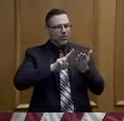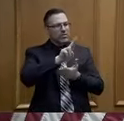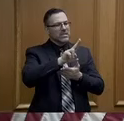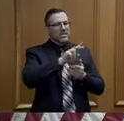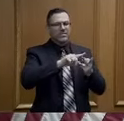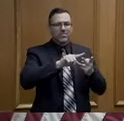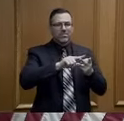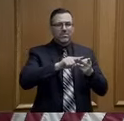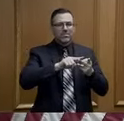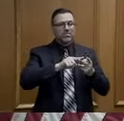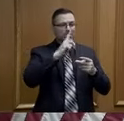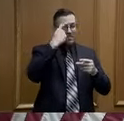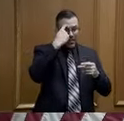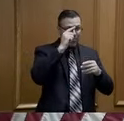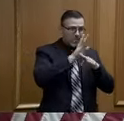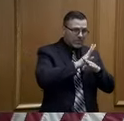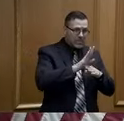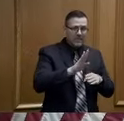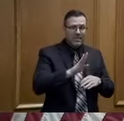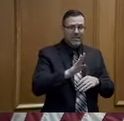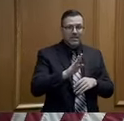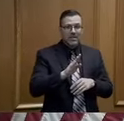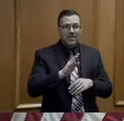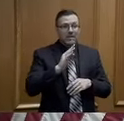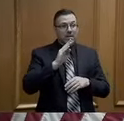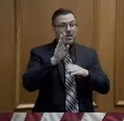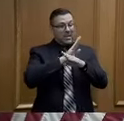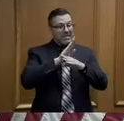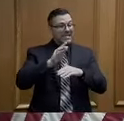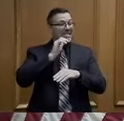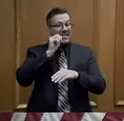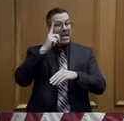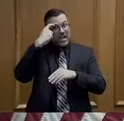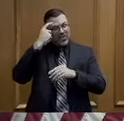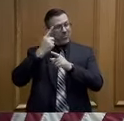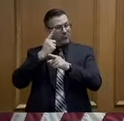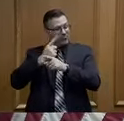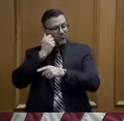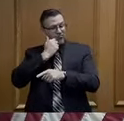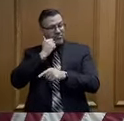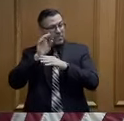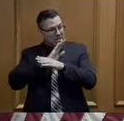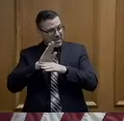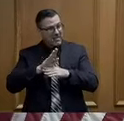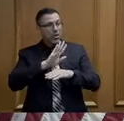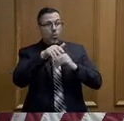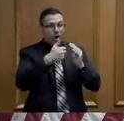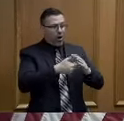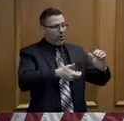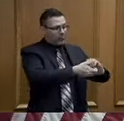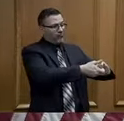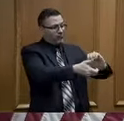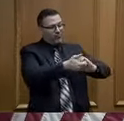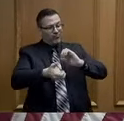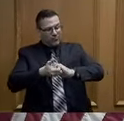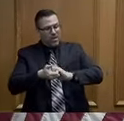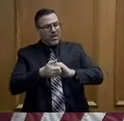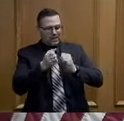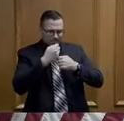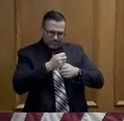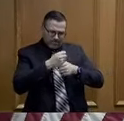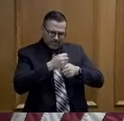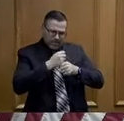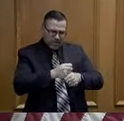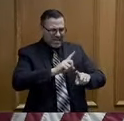sector health providers all working together to aggressively increase the supply of personal protective